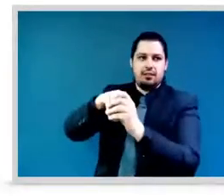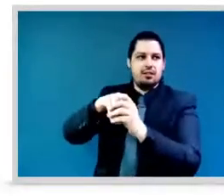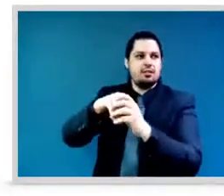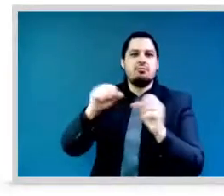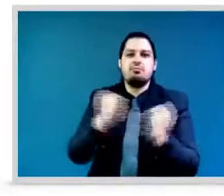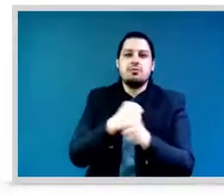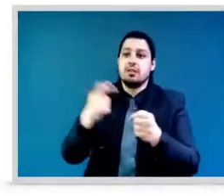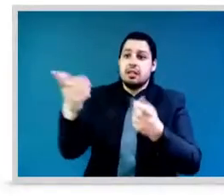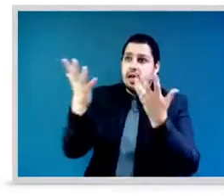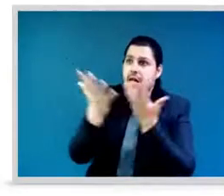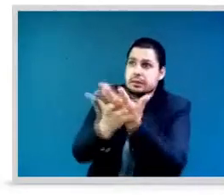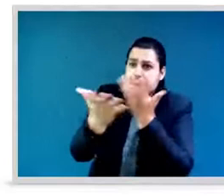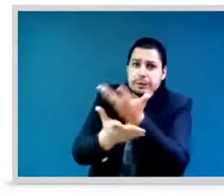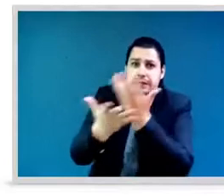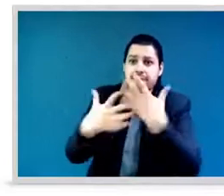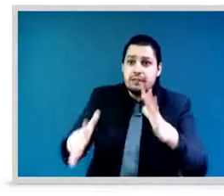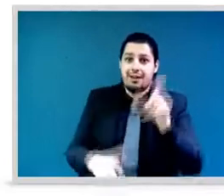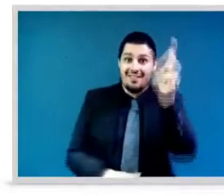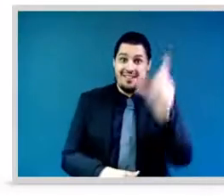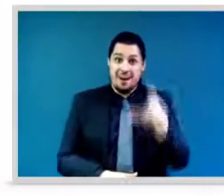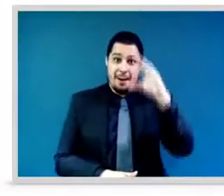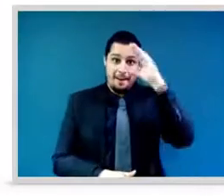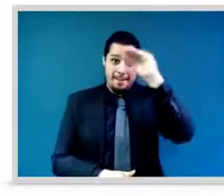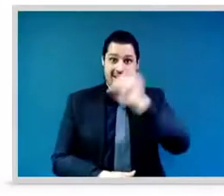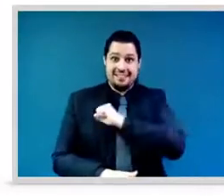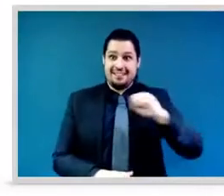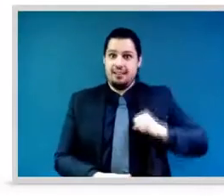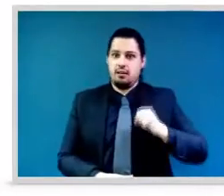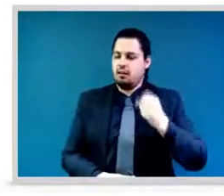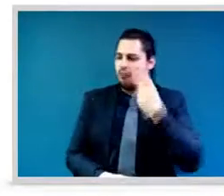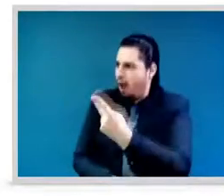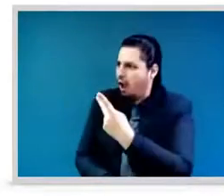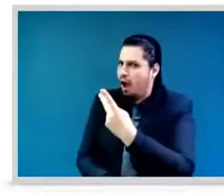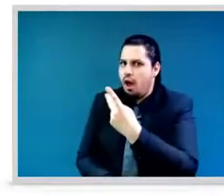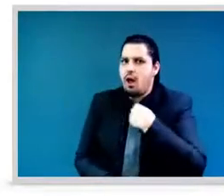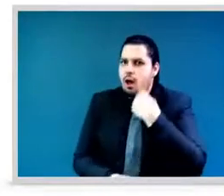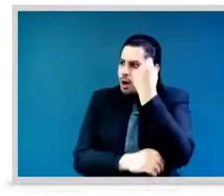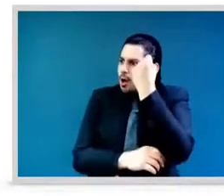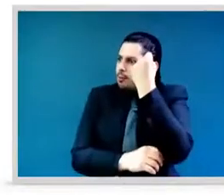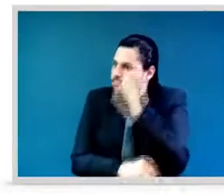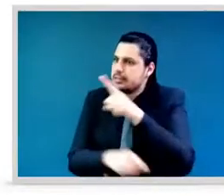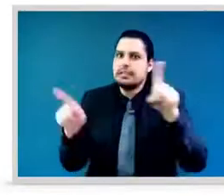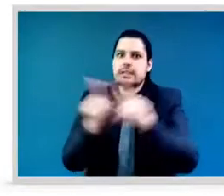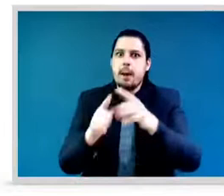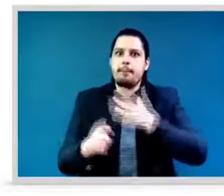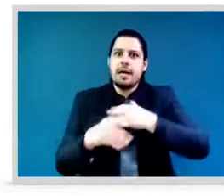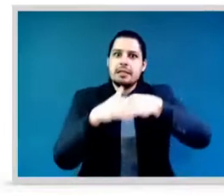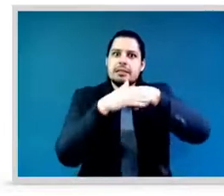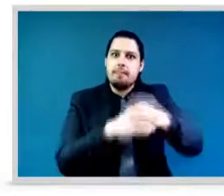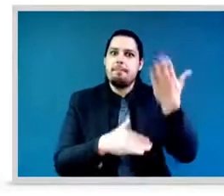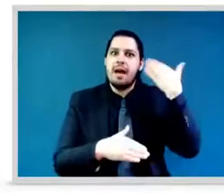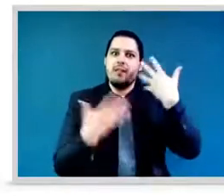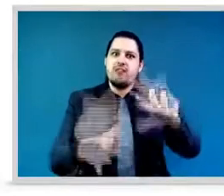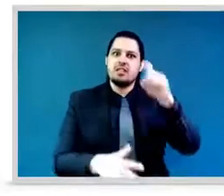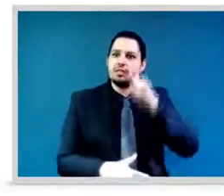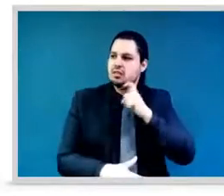Can I shake your hand? Thank you so much for fighting for my daughter. Has anyone told you that they love you today? I love you. And I'll never